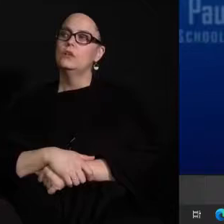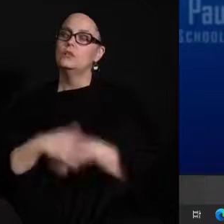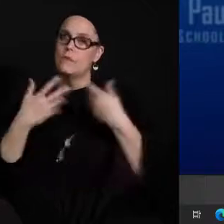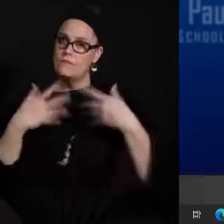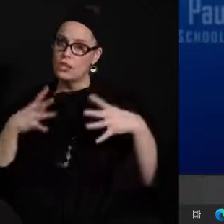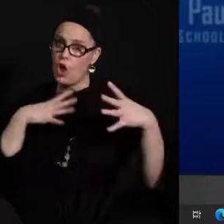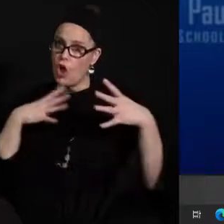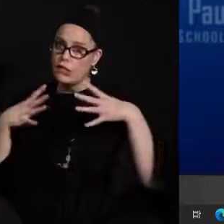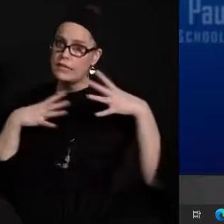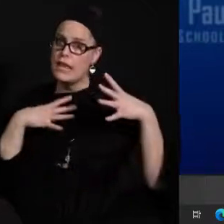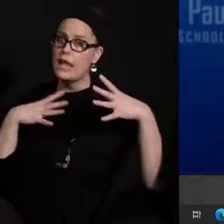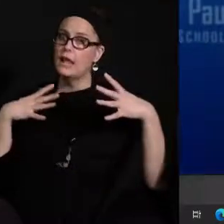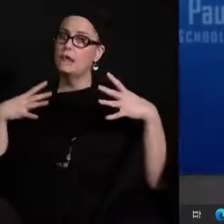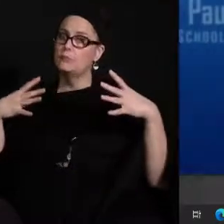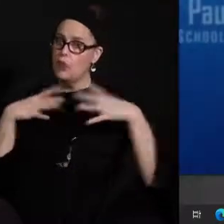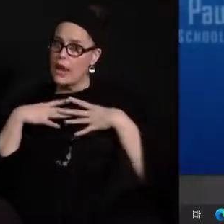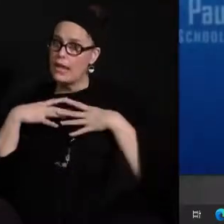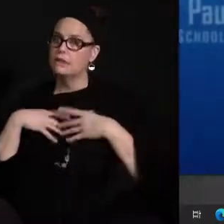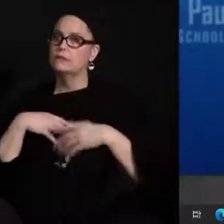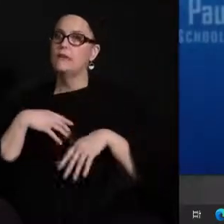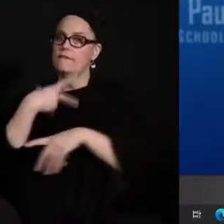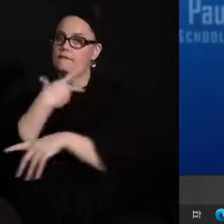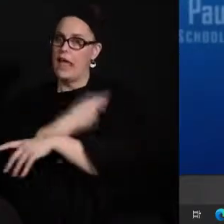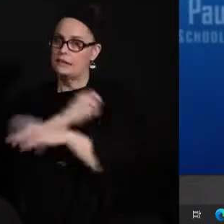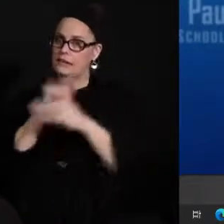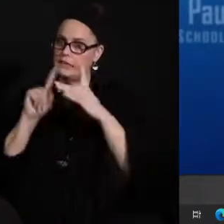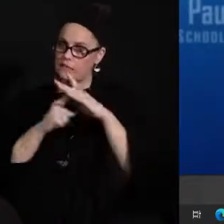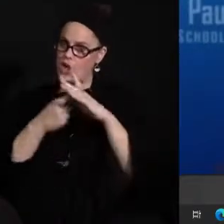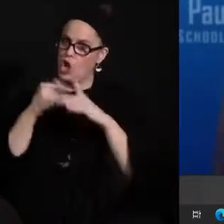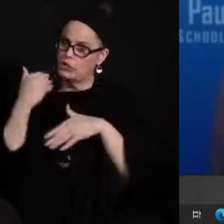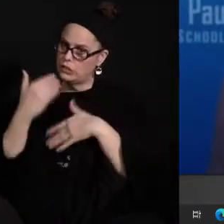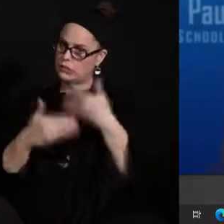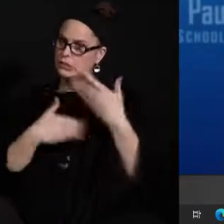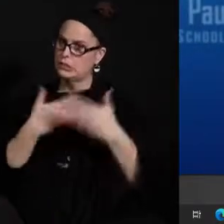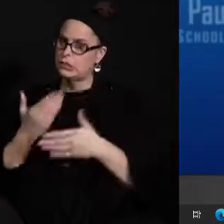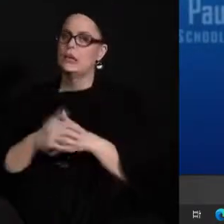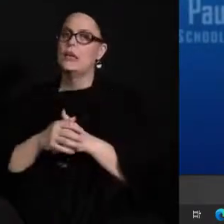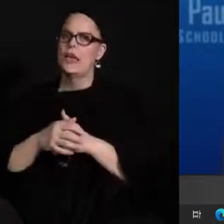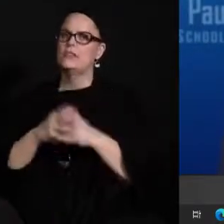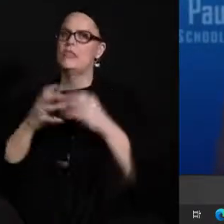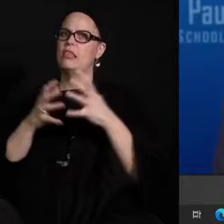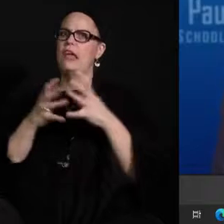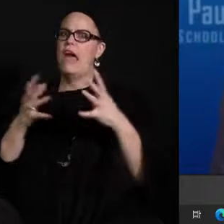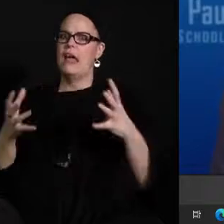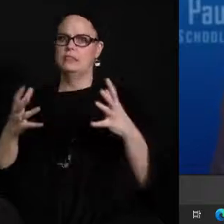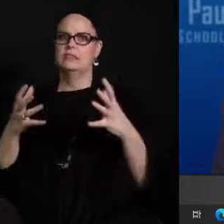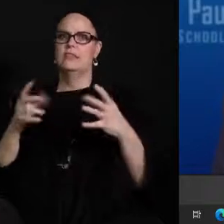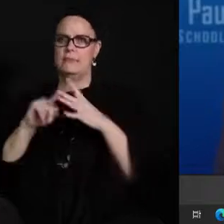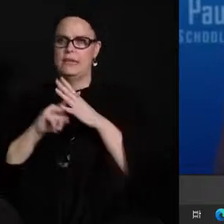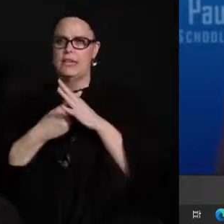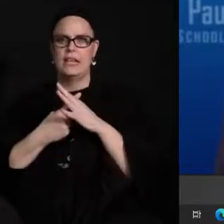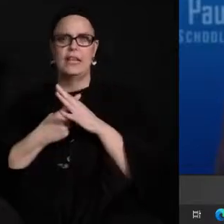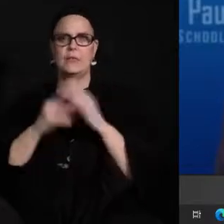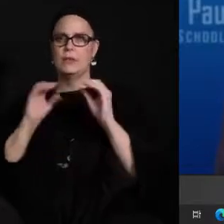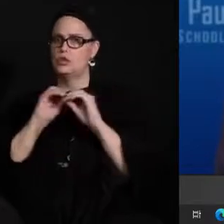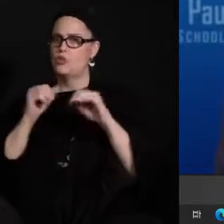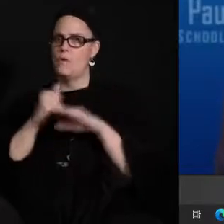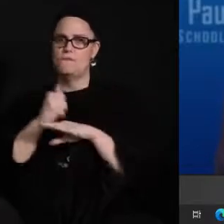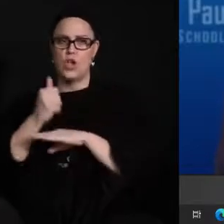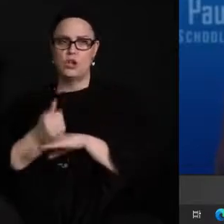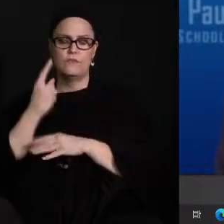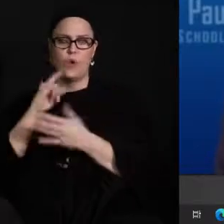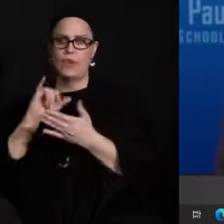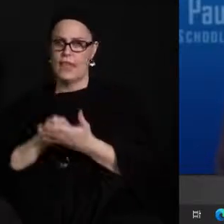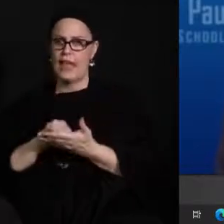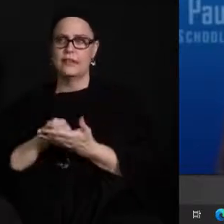vaccines begin i understand it was a lot to roll out at the very beginning and i want to fault nobody for that i mean there was a